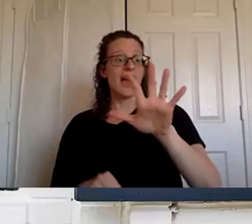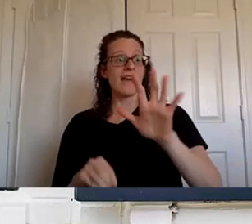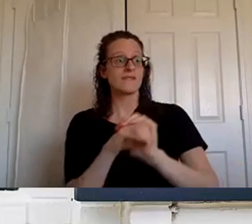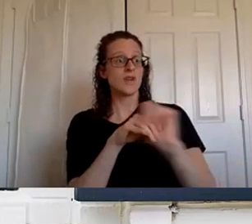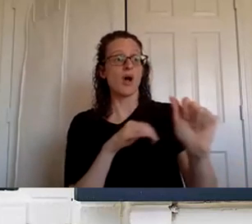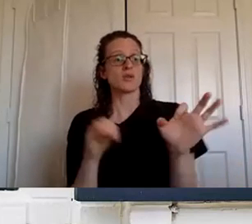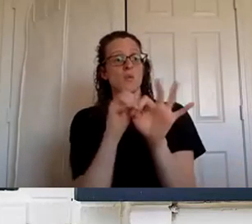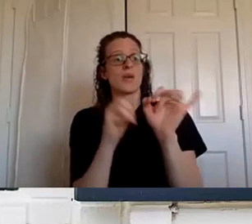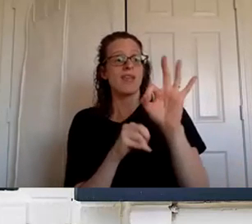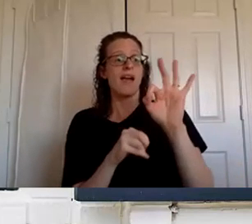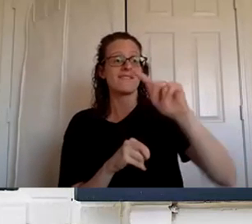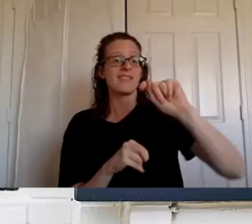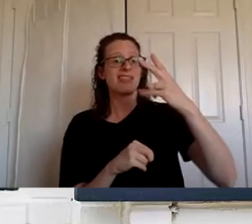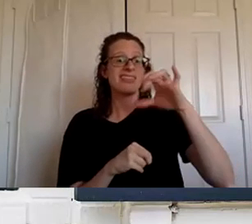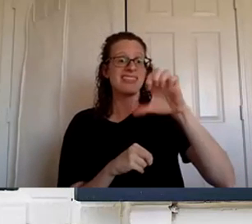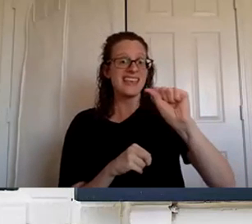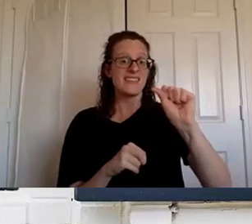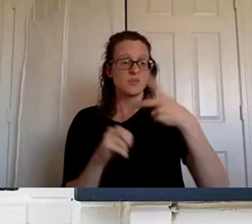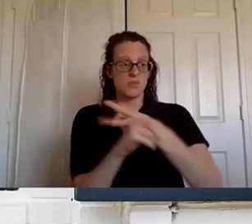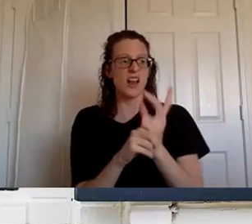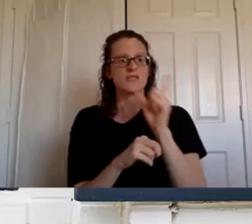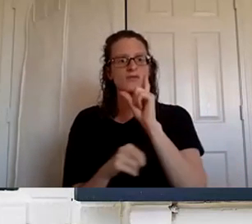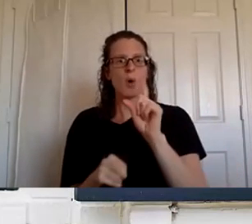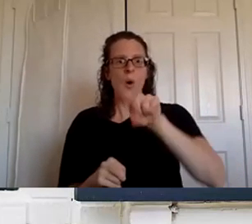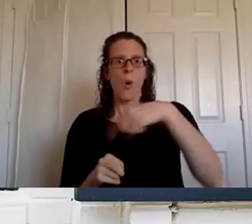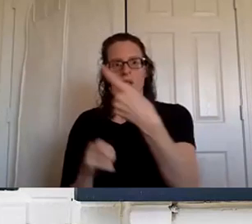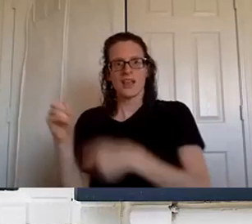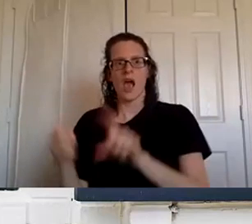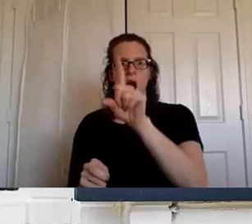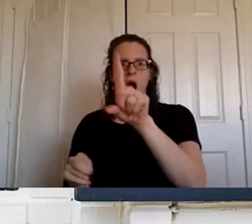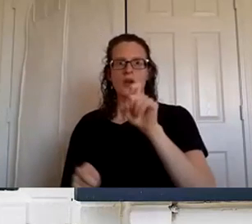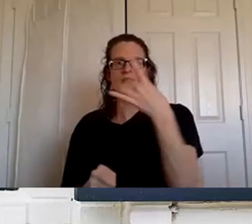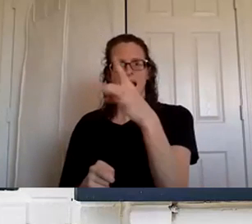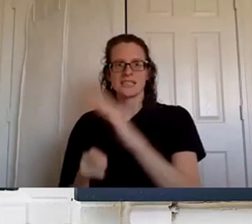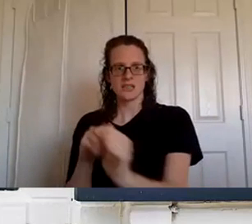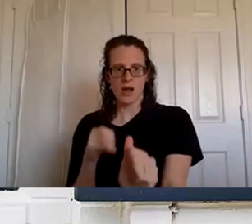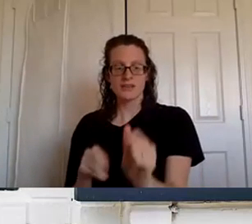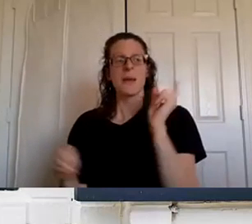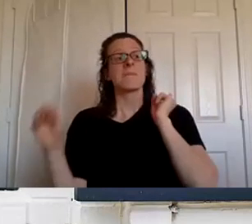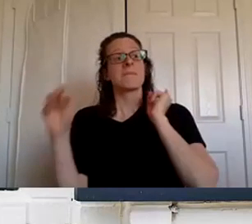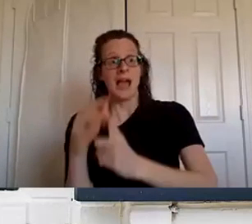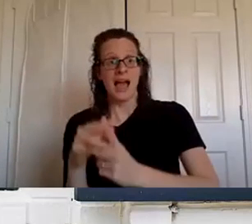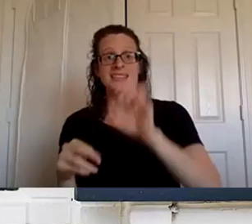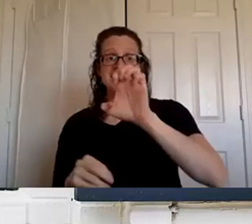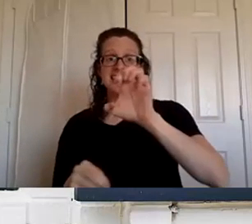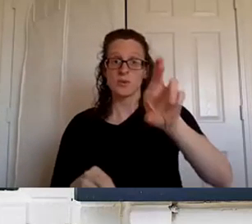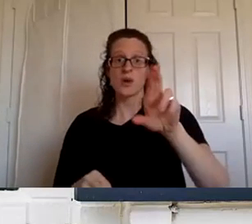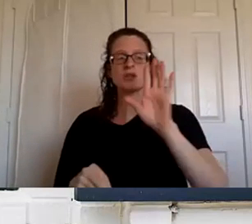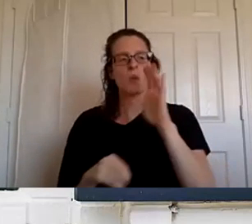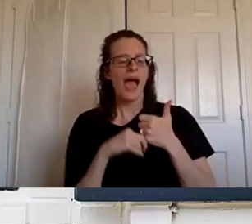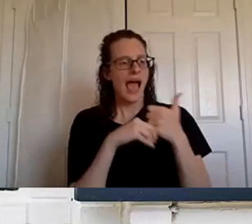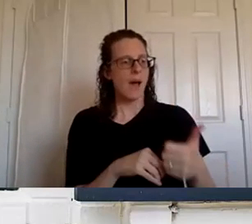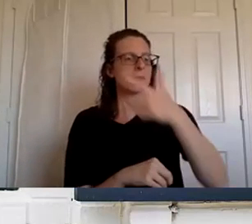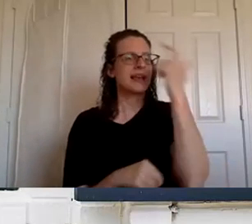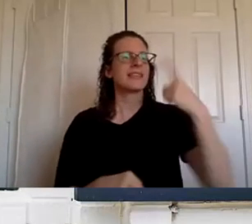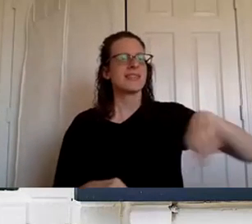for 118 dollars i mean that's huge plus when they're on essential rewards you're helping them because you're helping